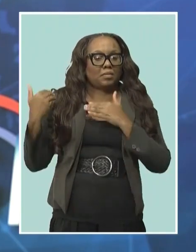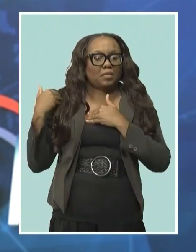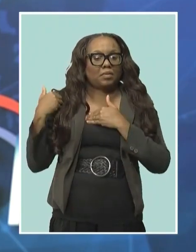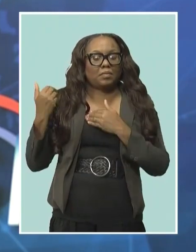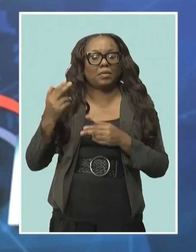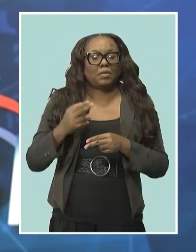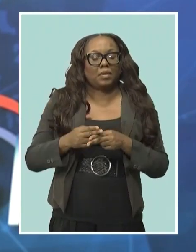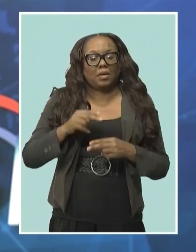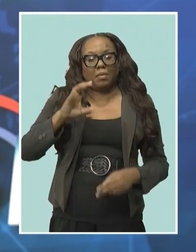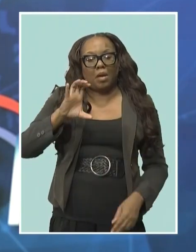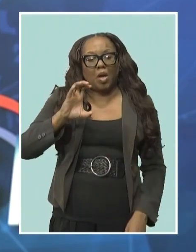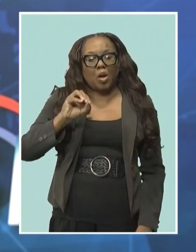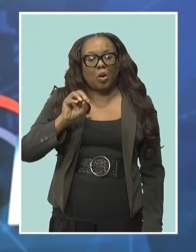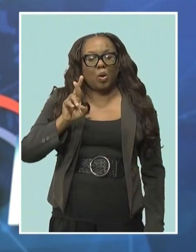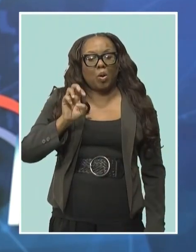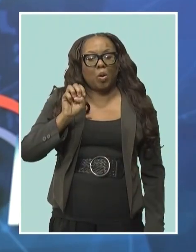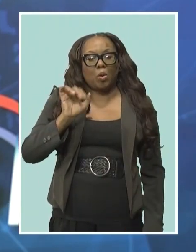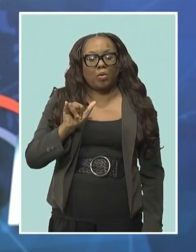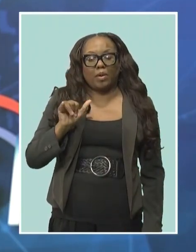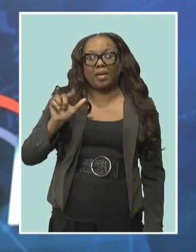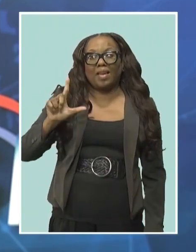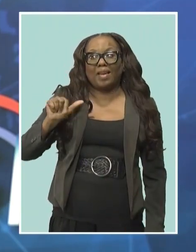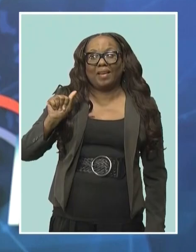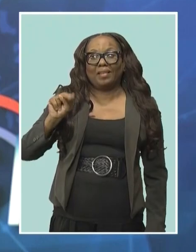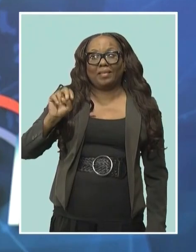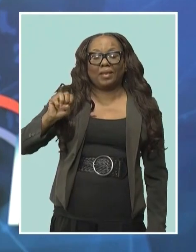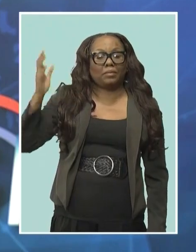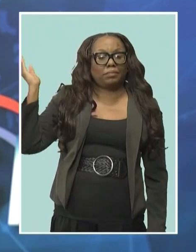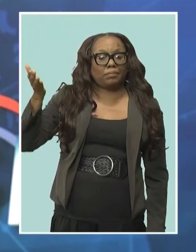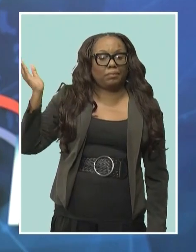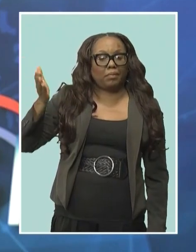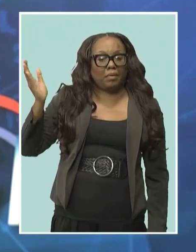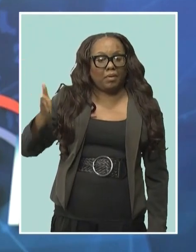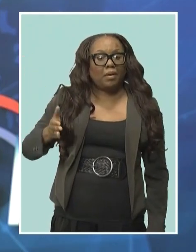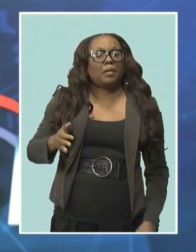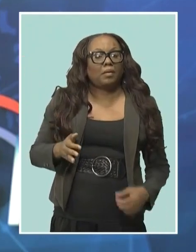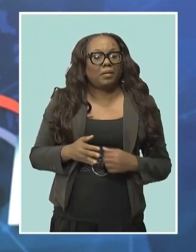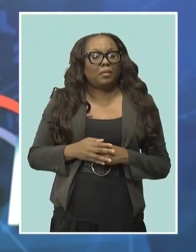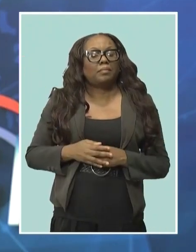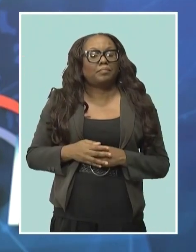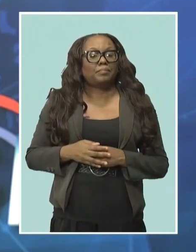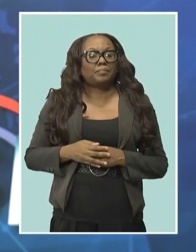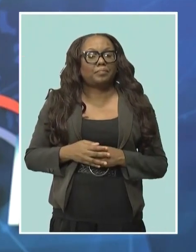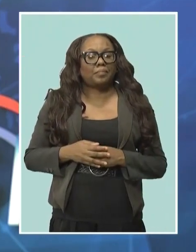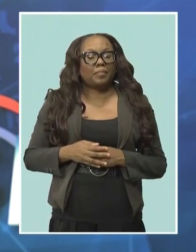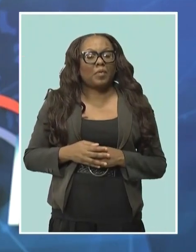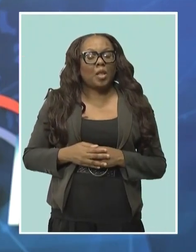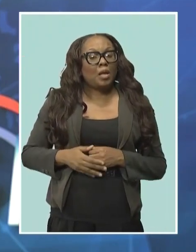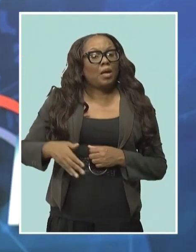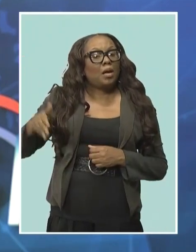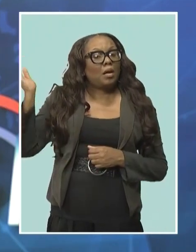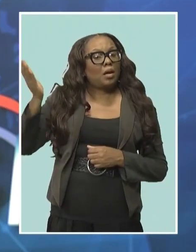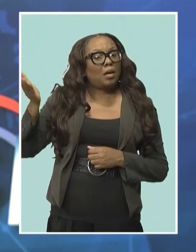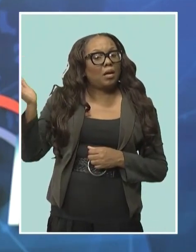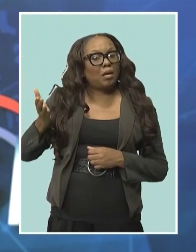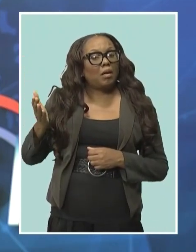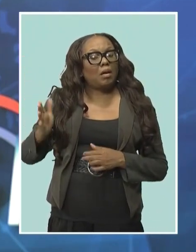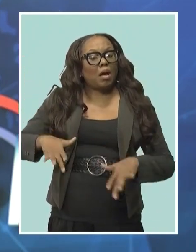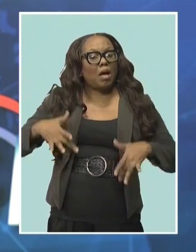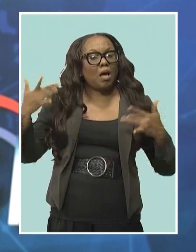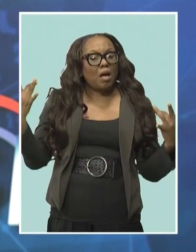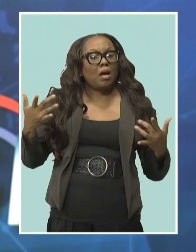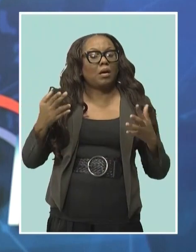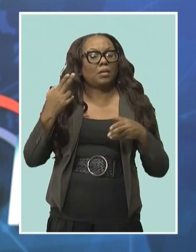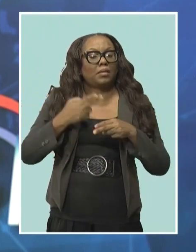prevention, Corey Lane. He was speaking during a press conference called by the organizers of Youth Fest Barbados, which is an event